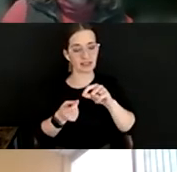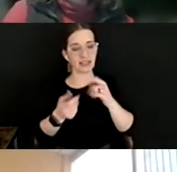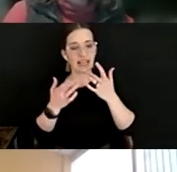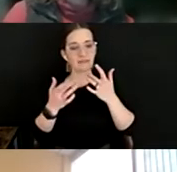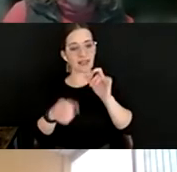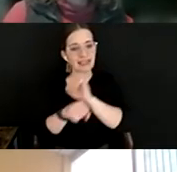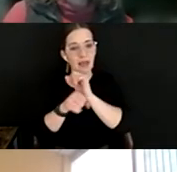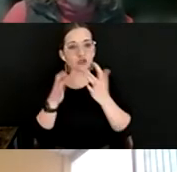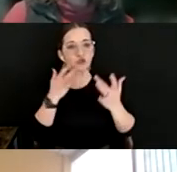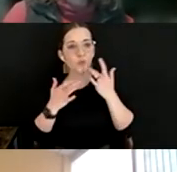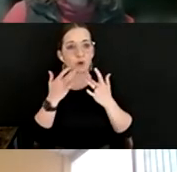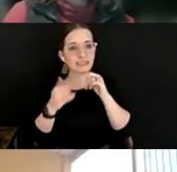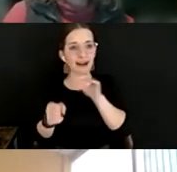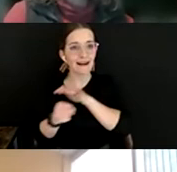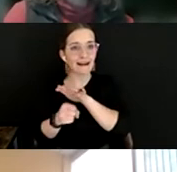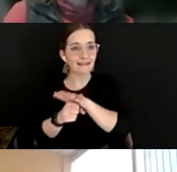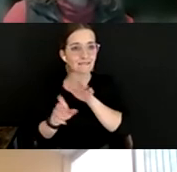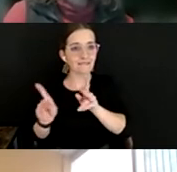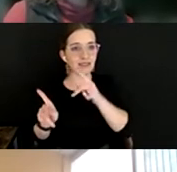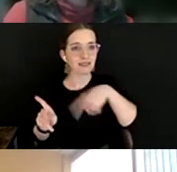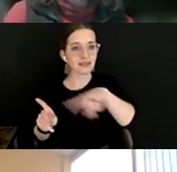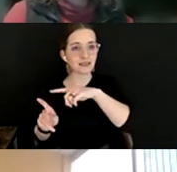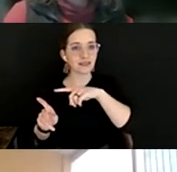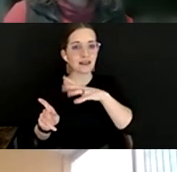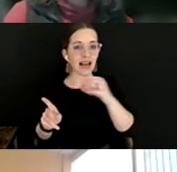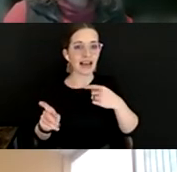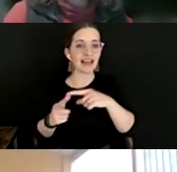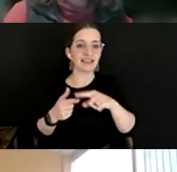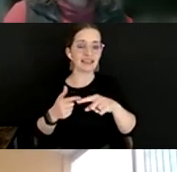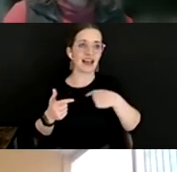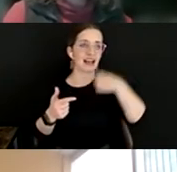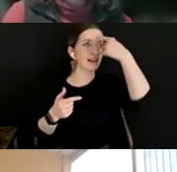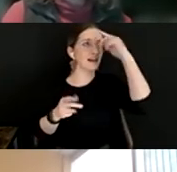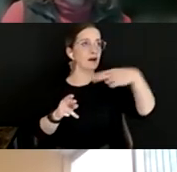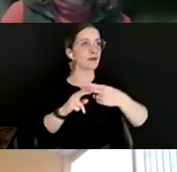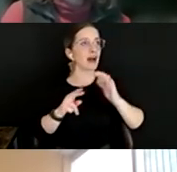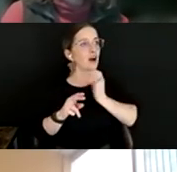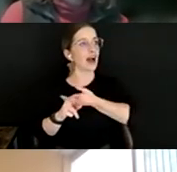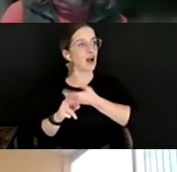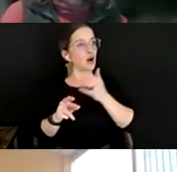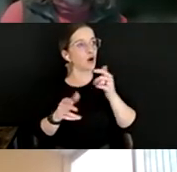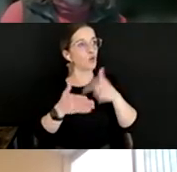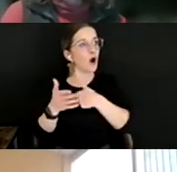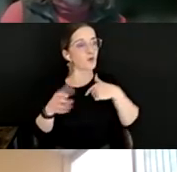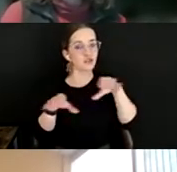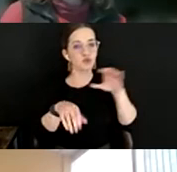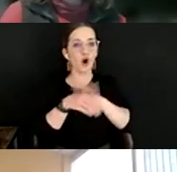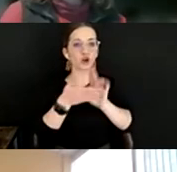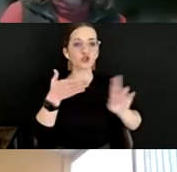and then I think about our, you know, our presence on a university campus, I'm looking at our